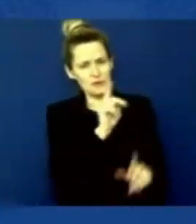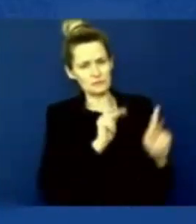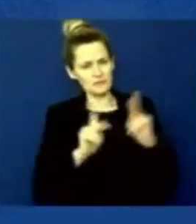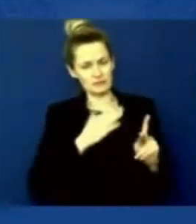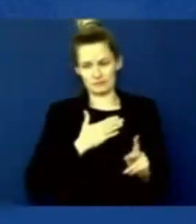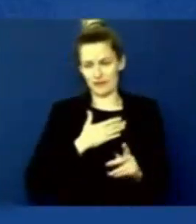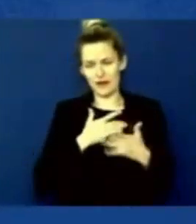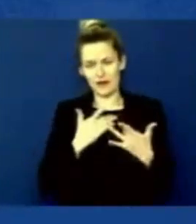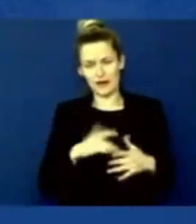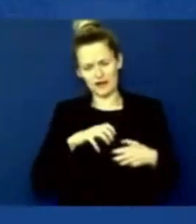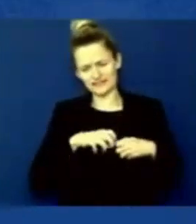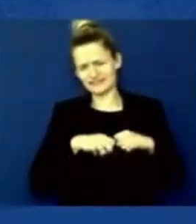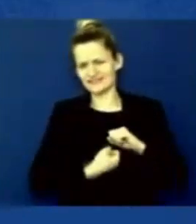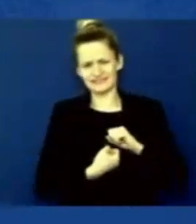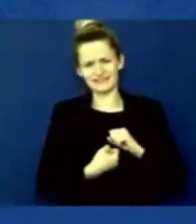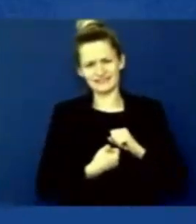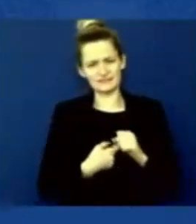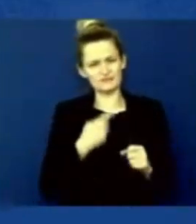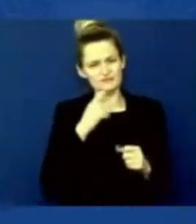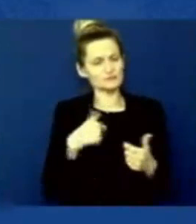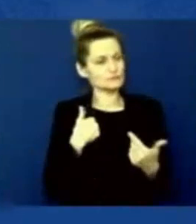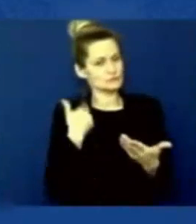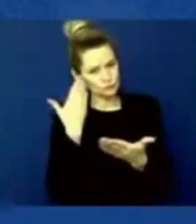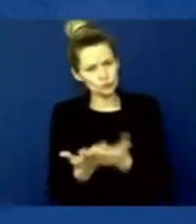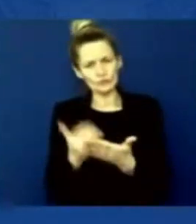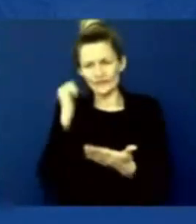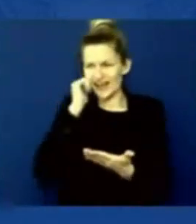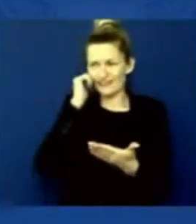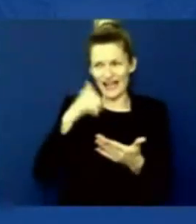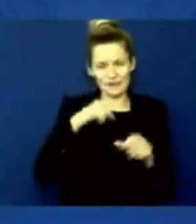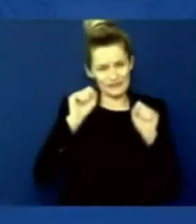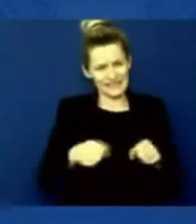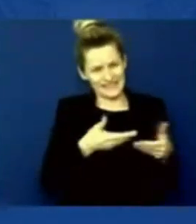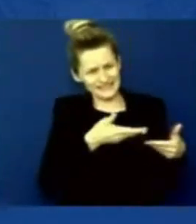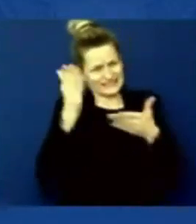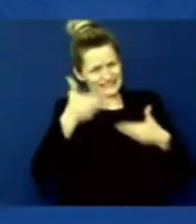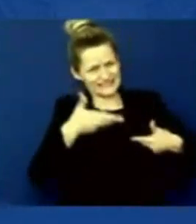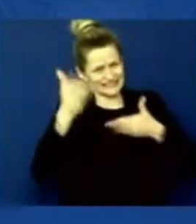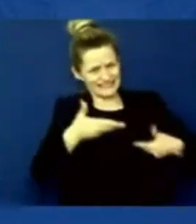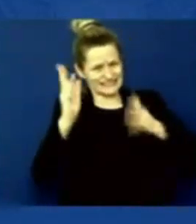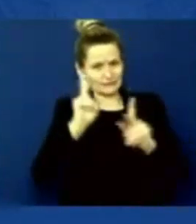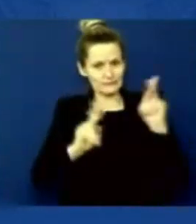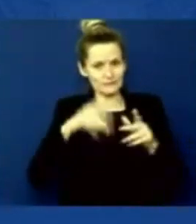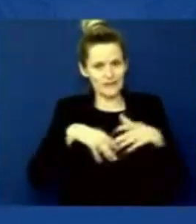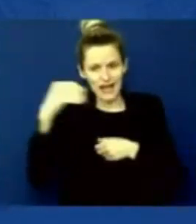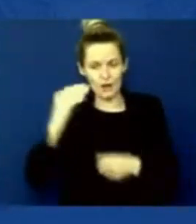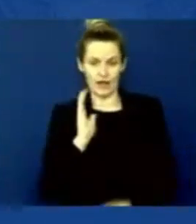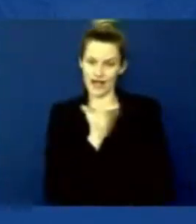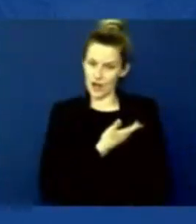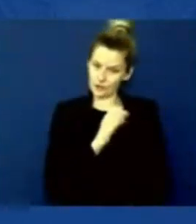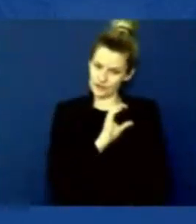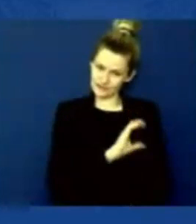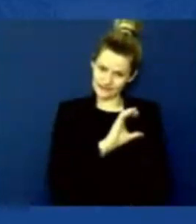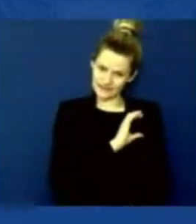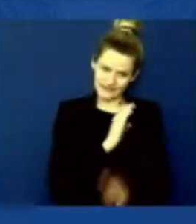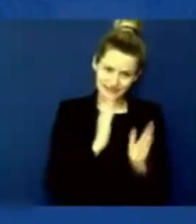a day out of Kabul. We're bringing our citizens, NATO allies, Afghanis who have, in helped us in the war